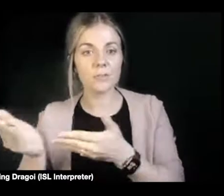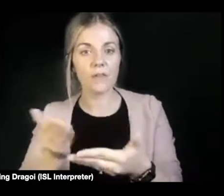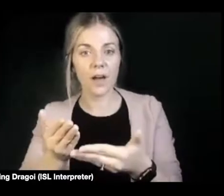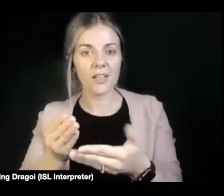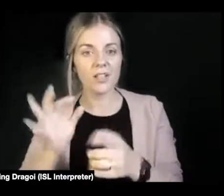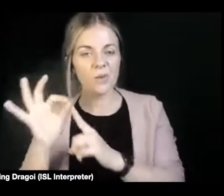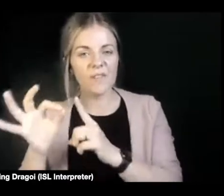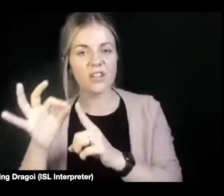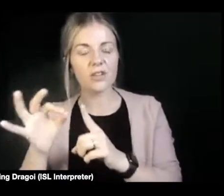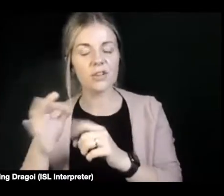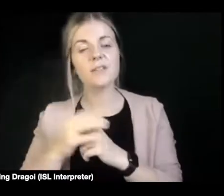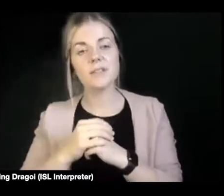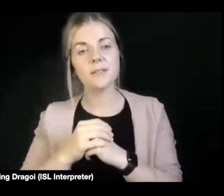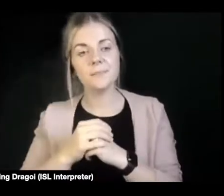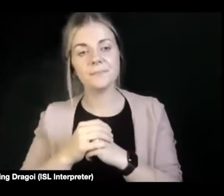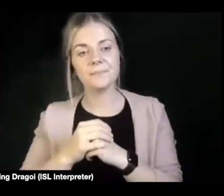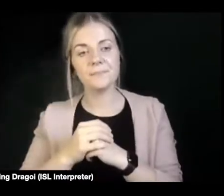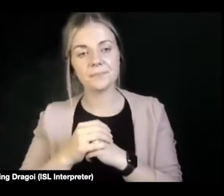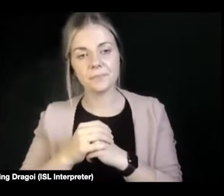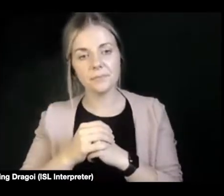in the disability sector?